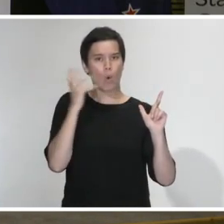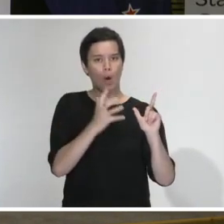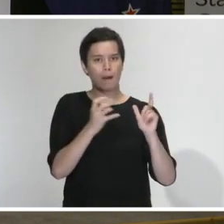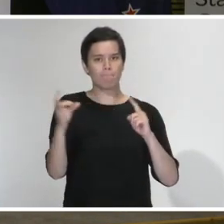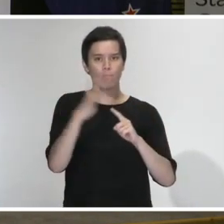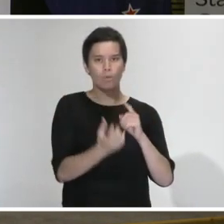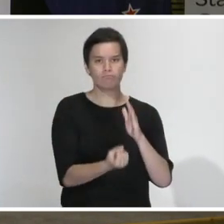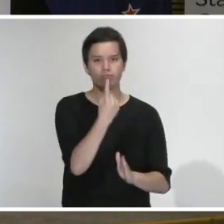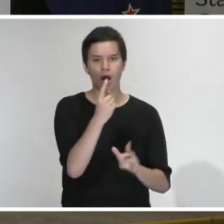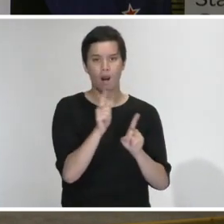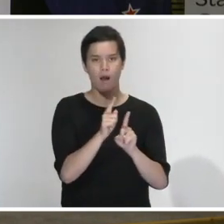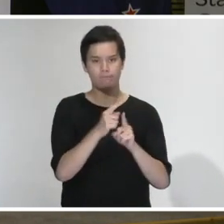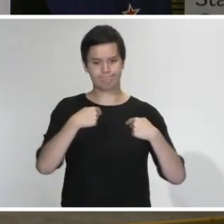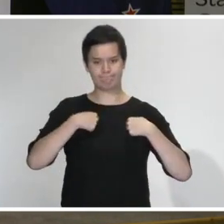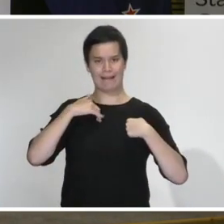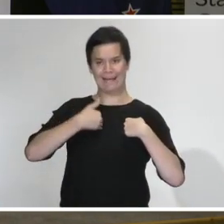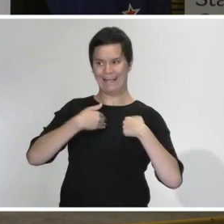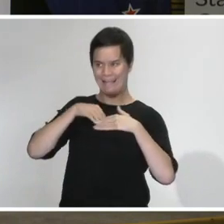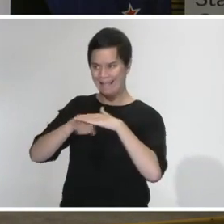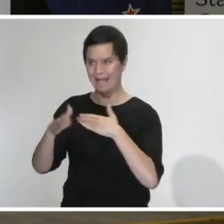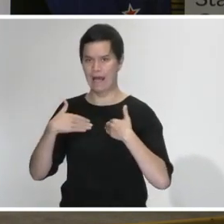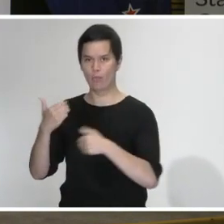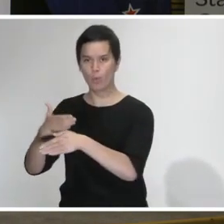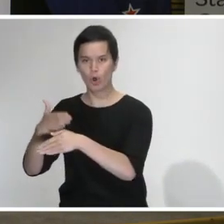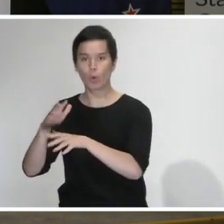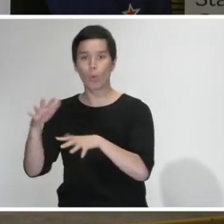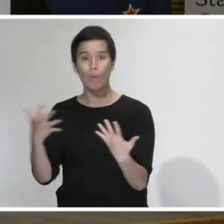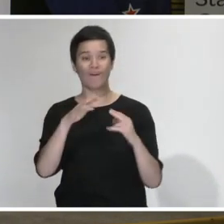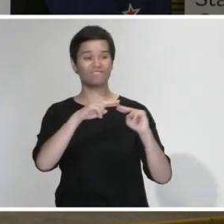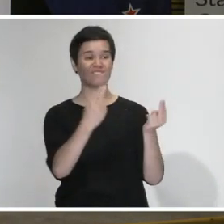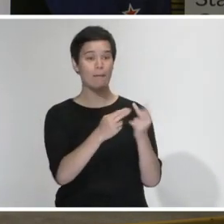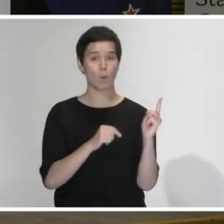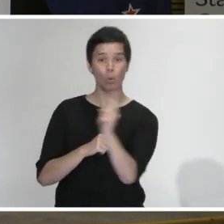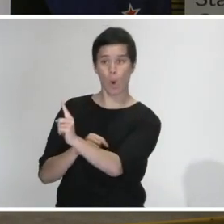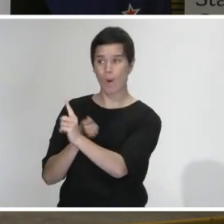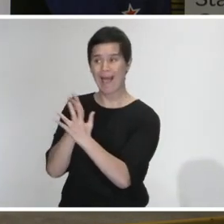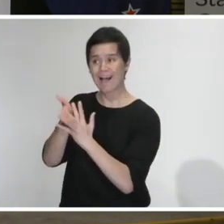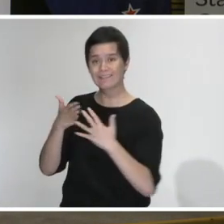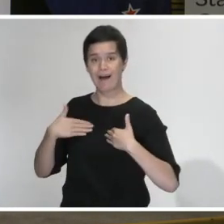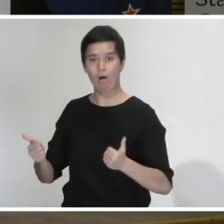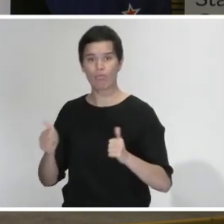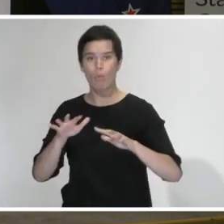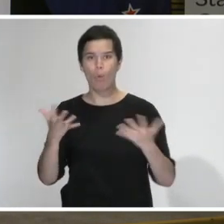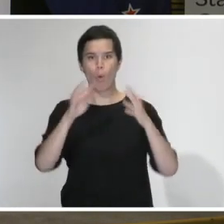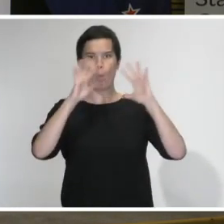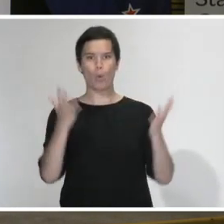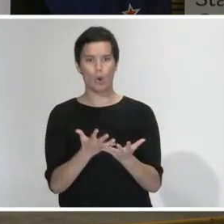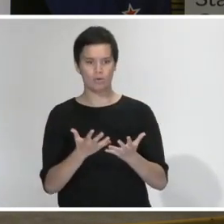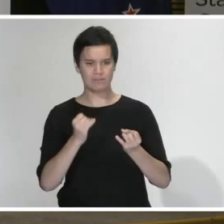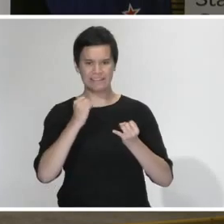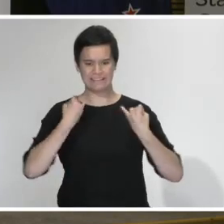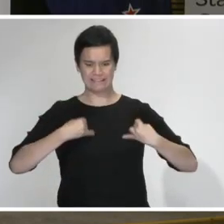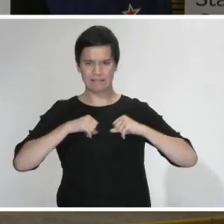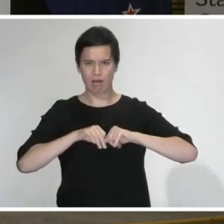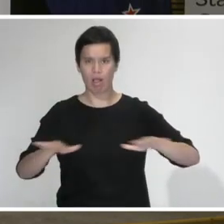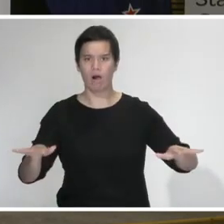or a family member does, or we're in a global pandemic. It shouldn't take that to remind us how important they are. But may we never forget